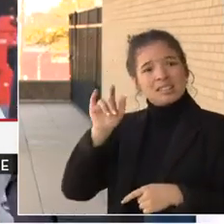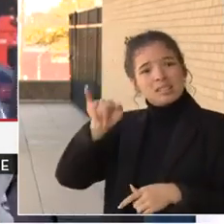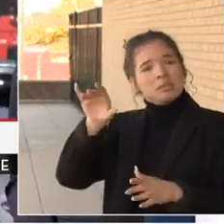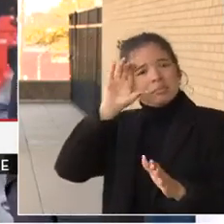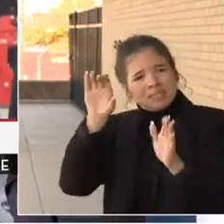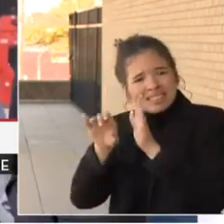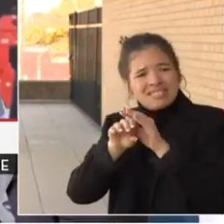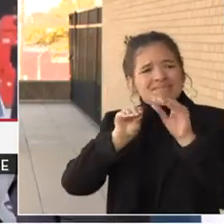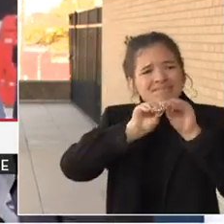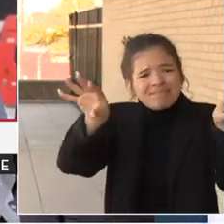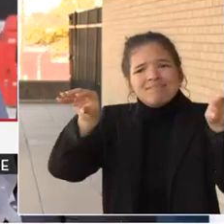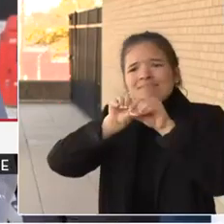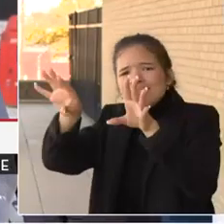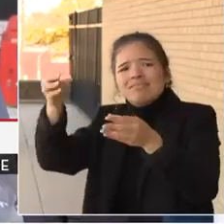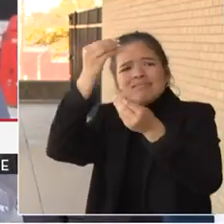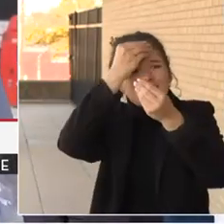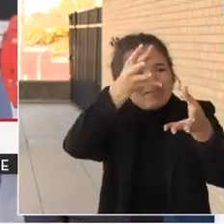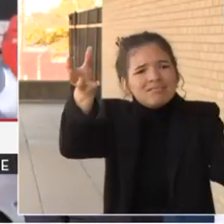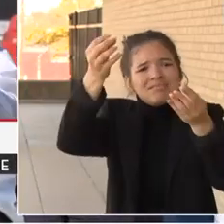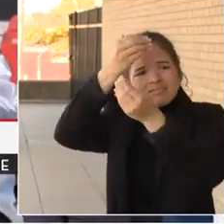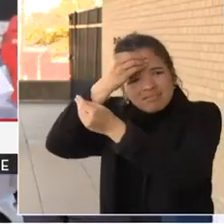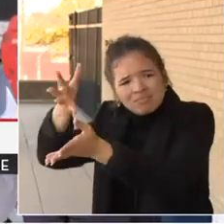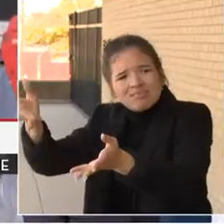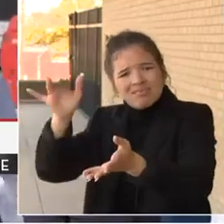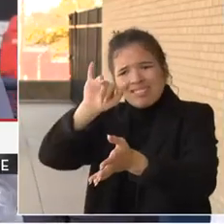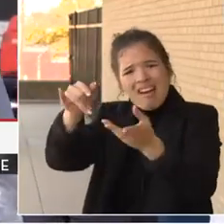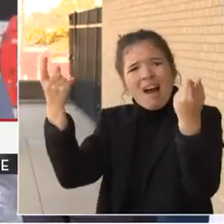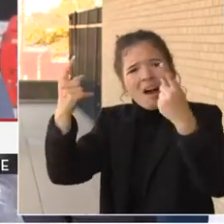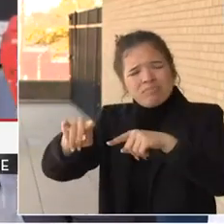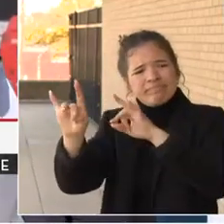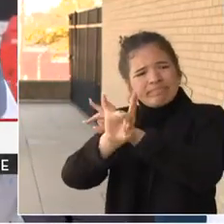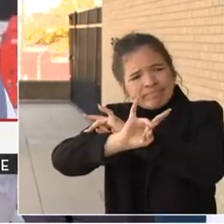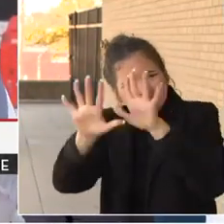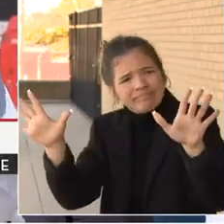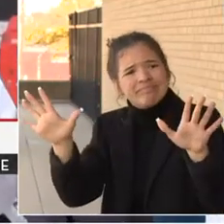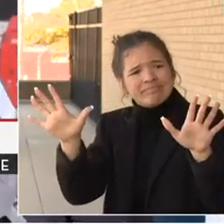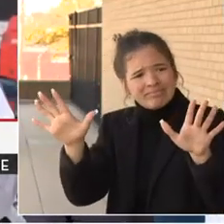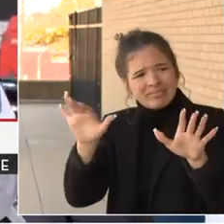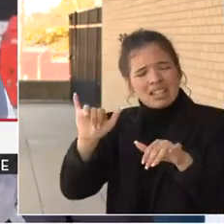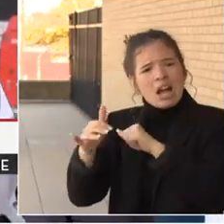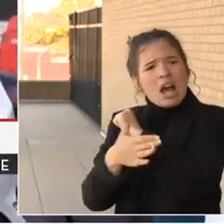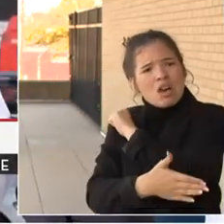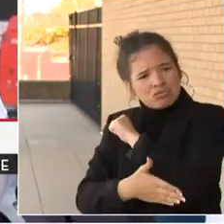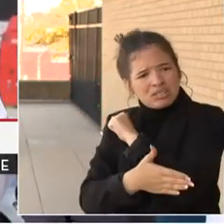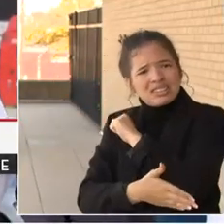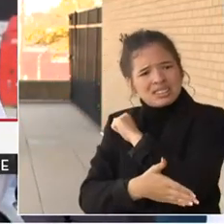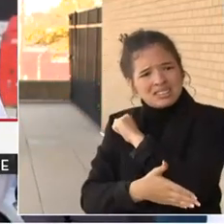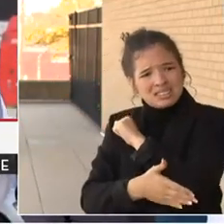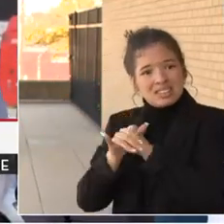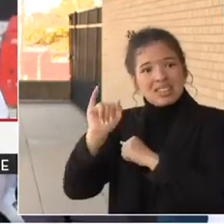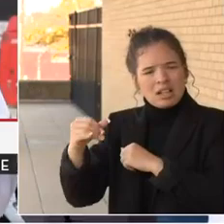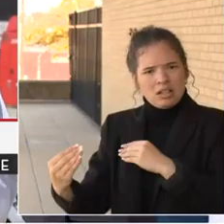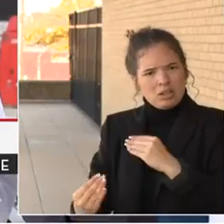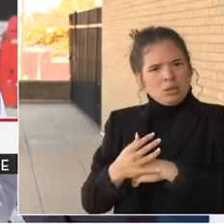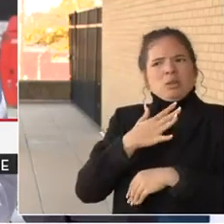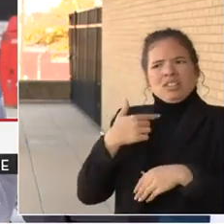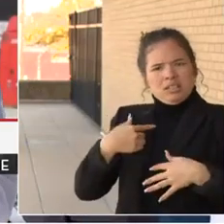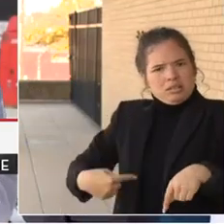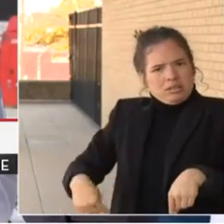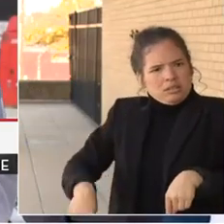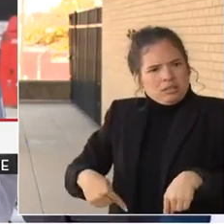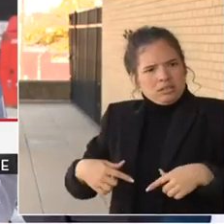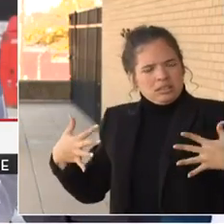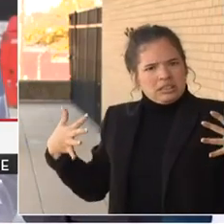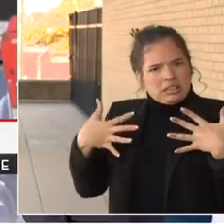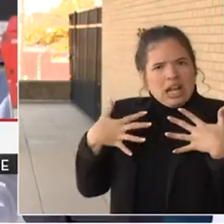letting the public know about some of the horrible things that happen all across our country. Certainly those things increase the fear of crime. And again, if it